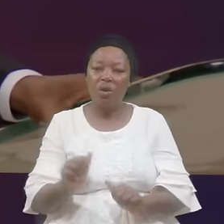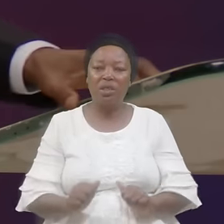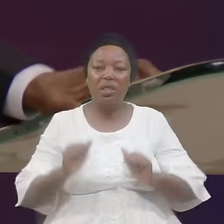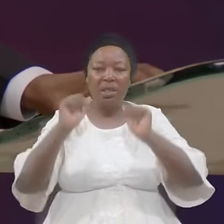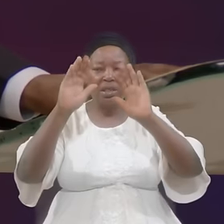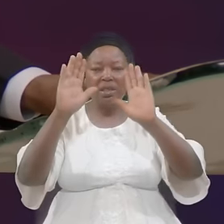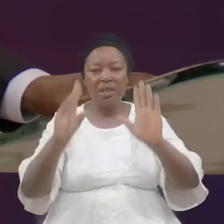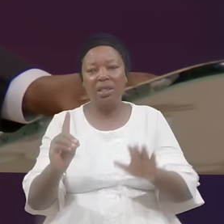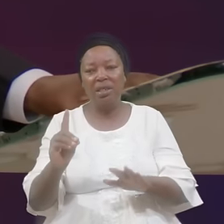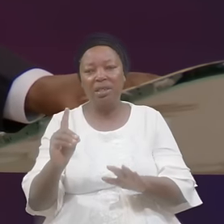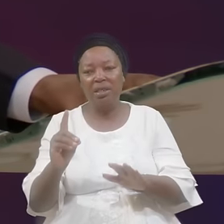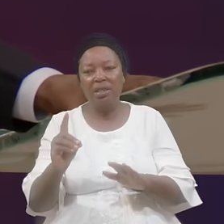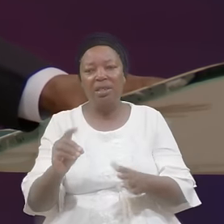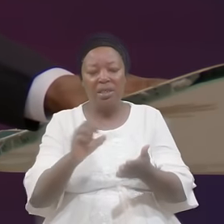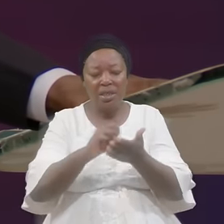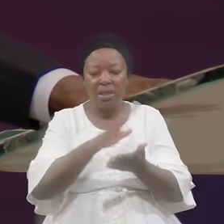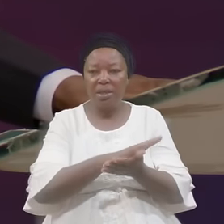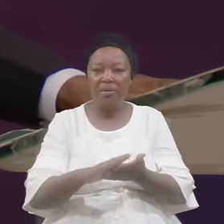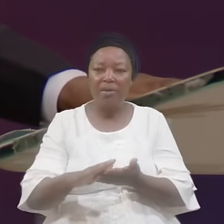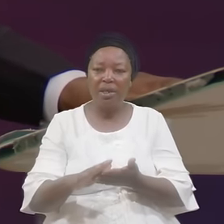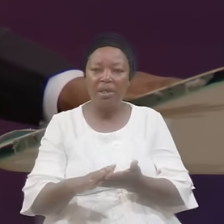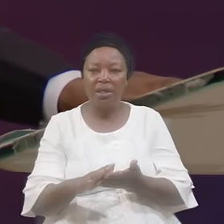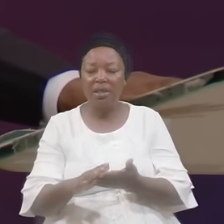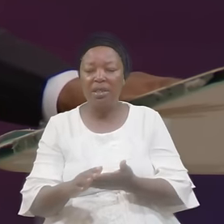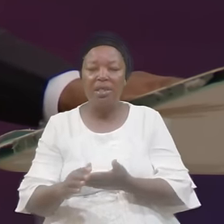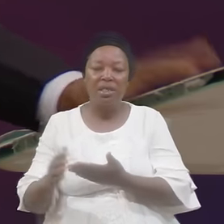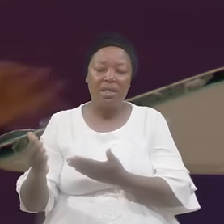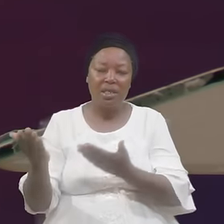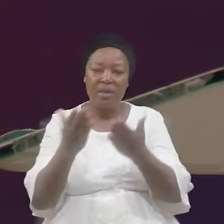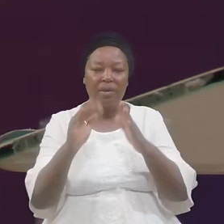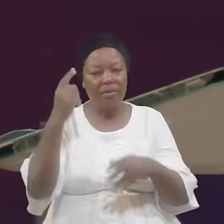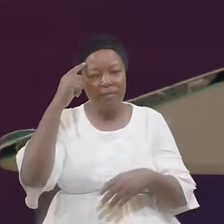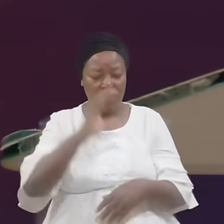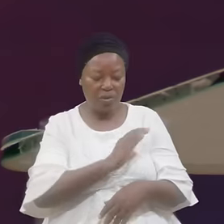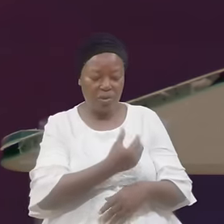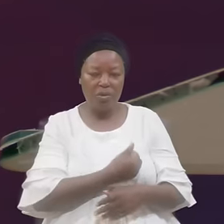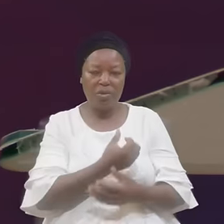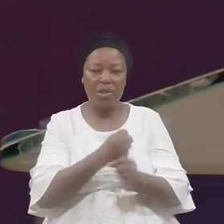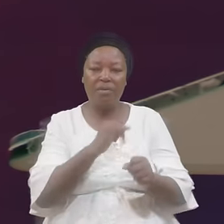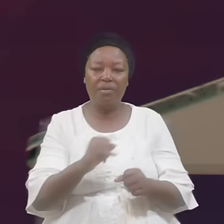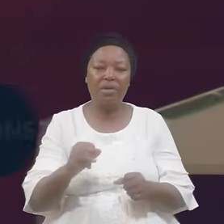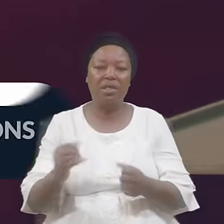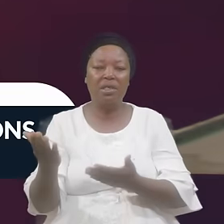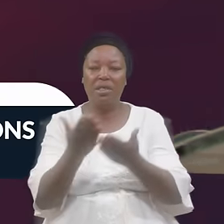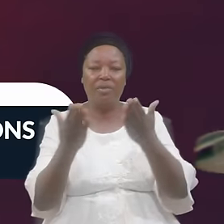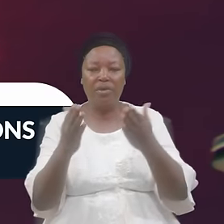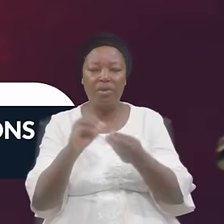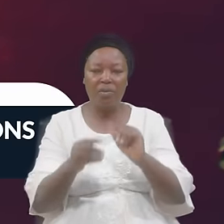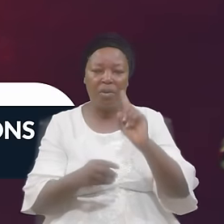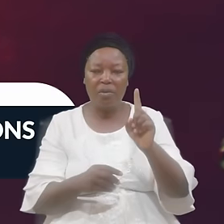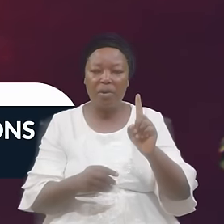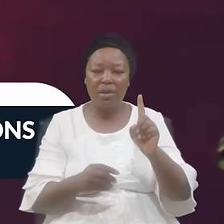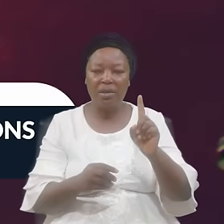Servants The Soul Saving Service Look at Number One Number One